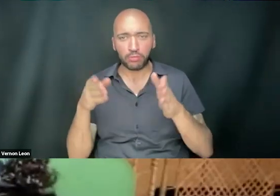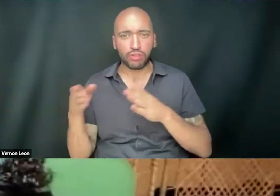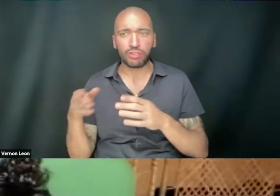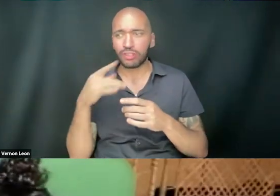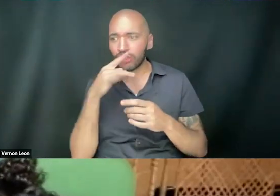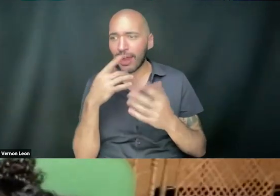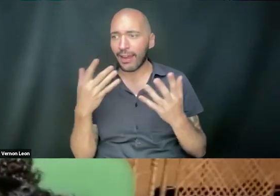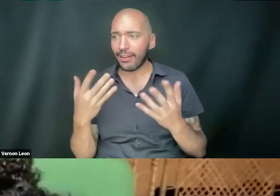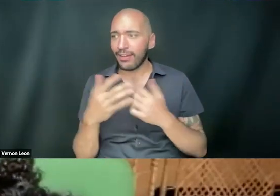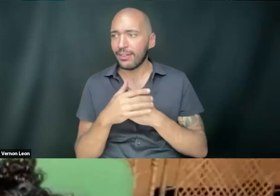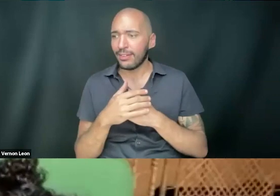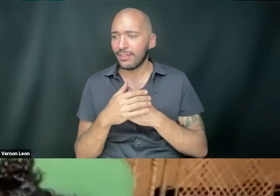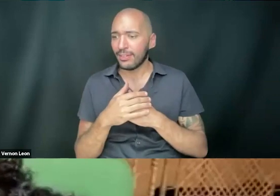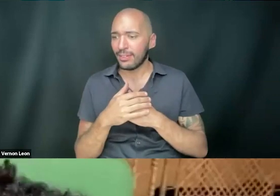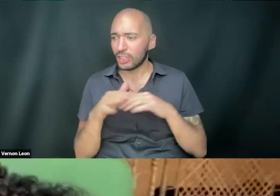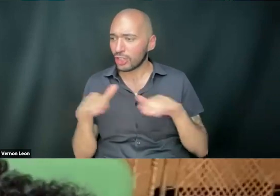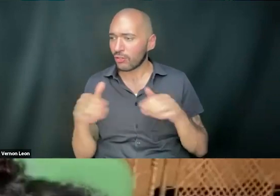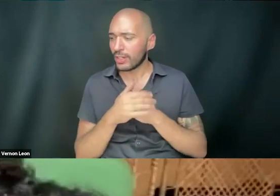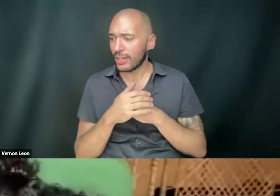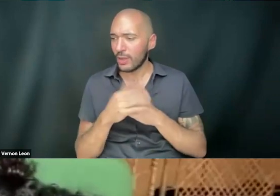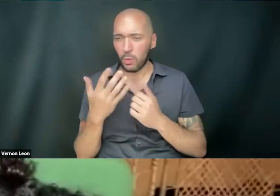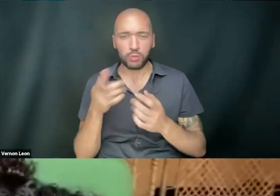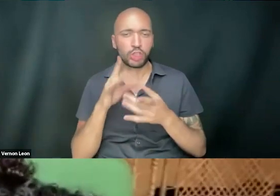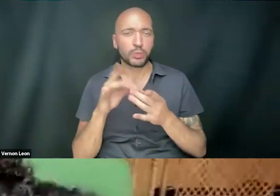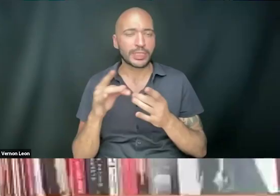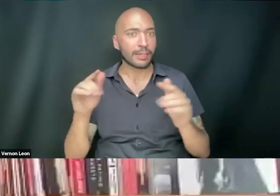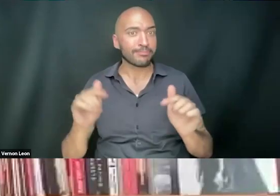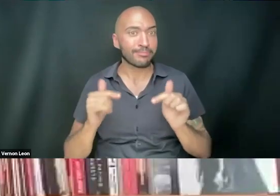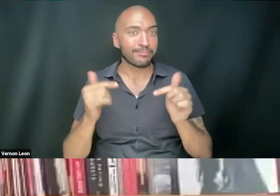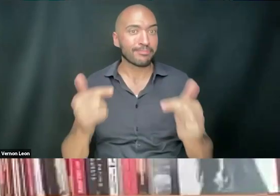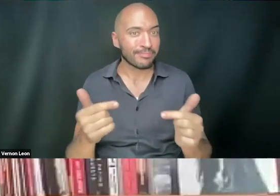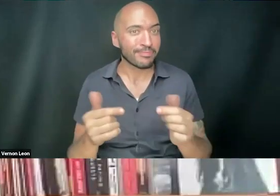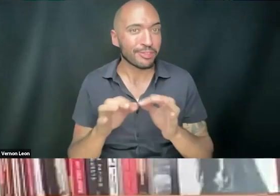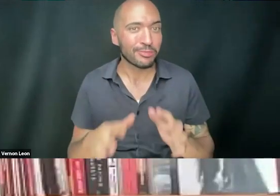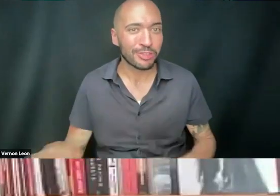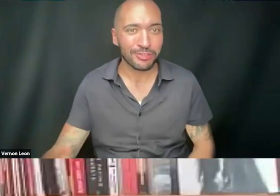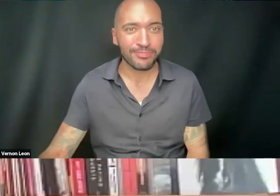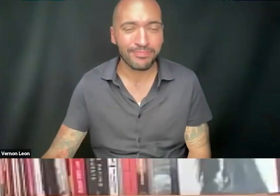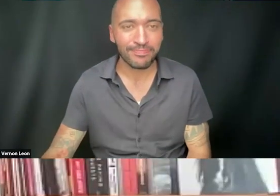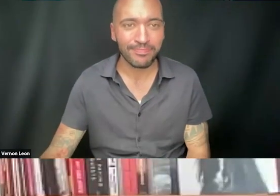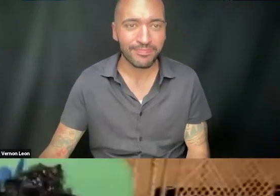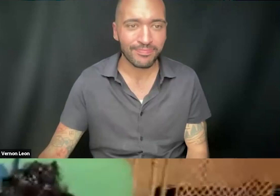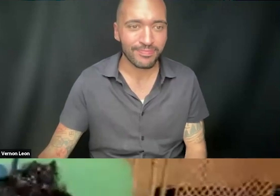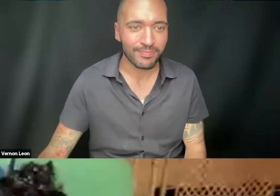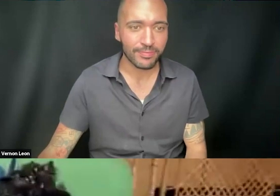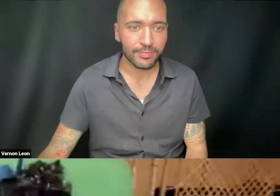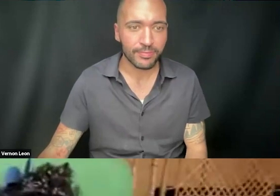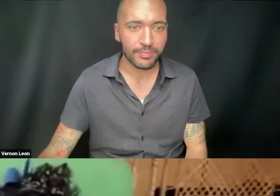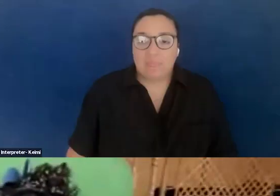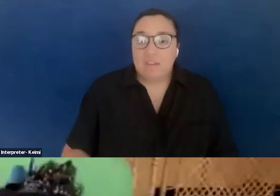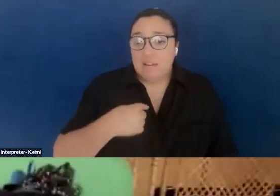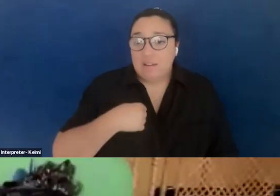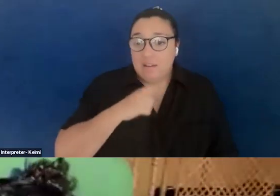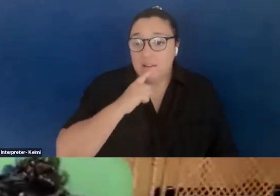child, what, what would you say? And I actually would love to invite, you know, the